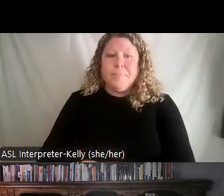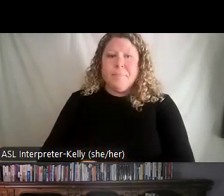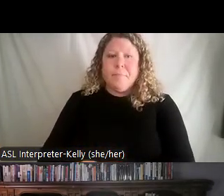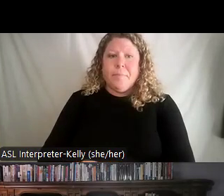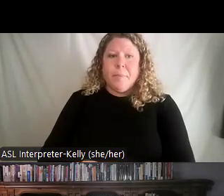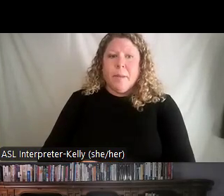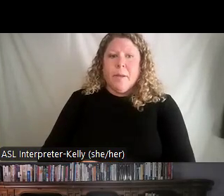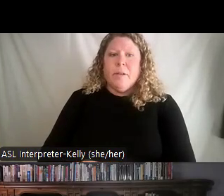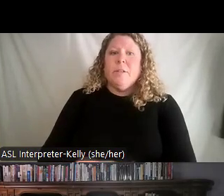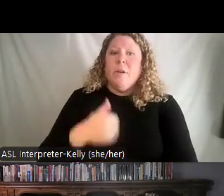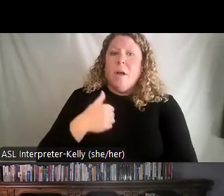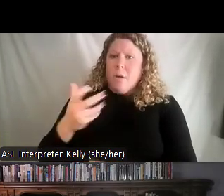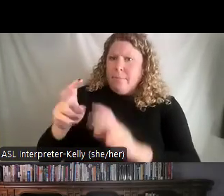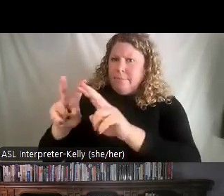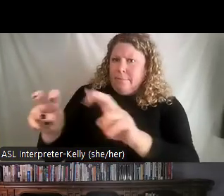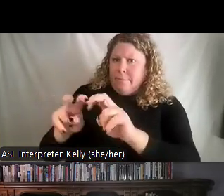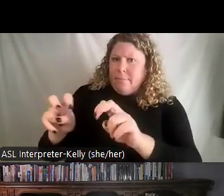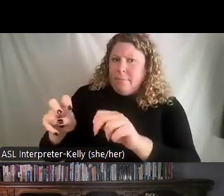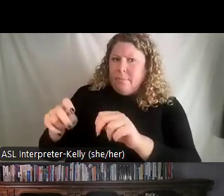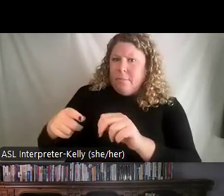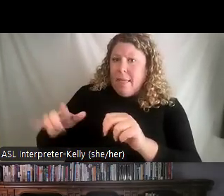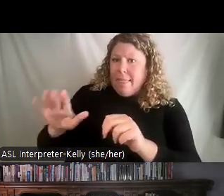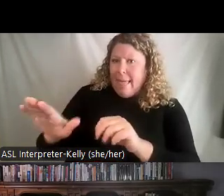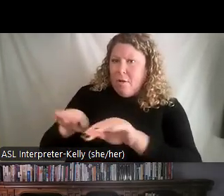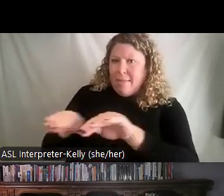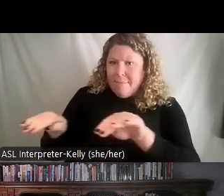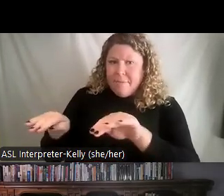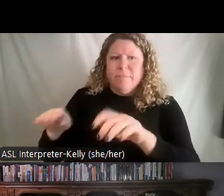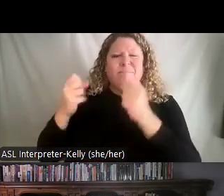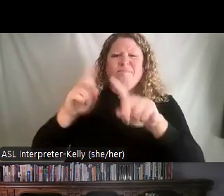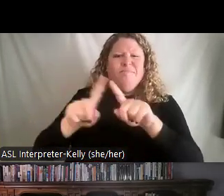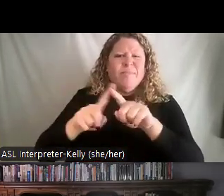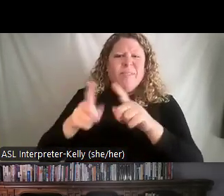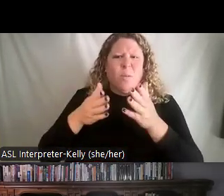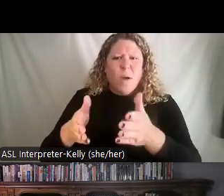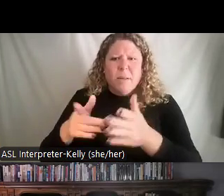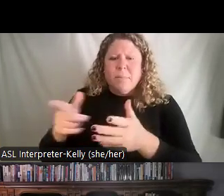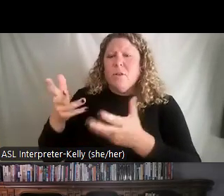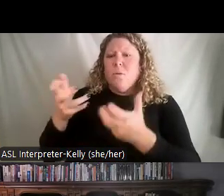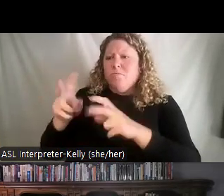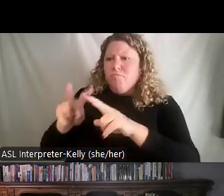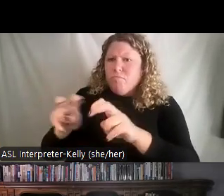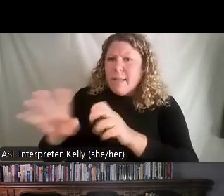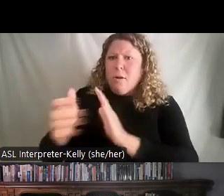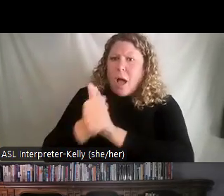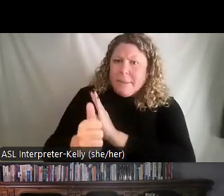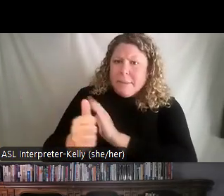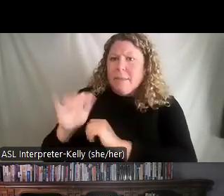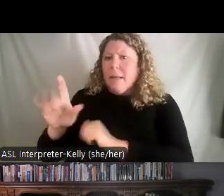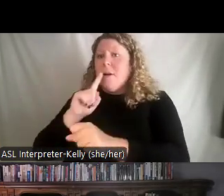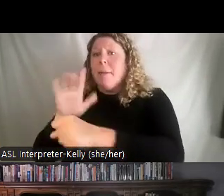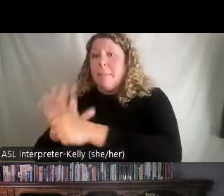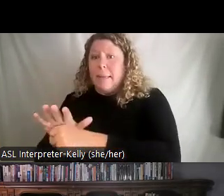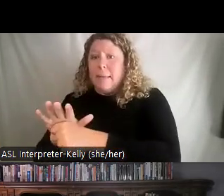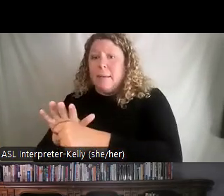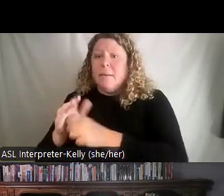that so that we can move forward. And there's a lot of ways that you can do this, but we want to look at their competency and their commitment. And from a competency standpoint, we're